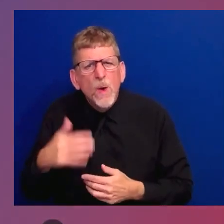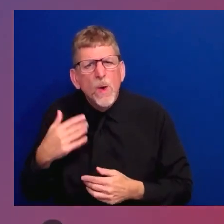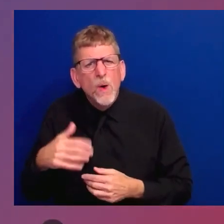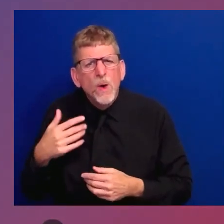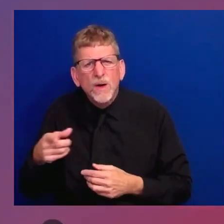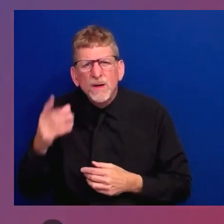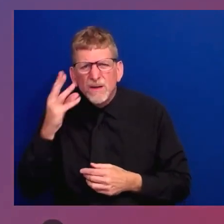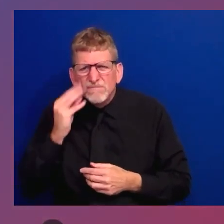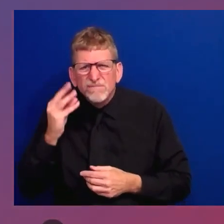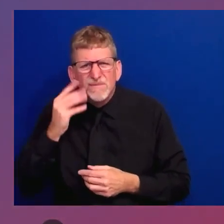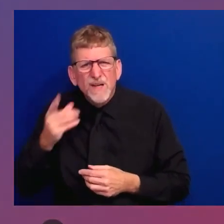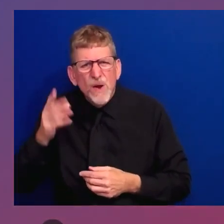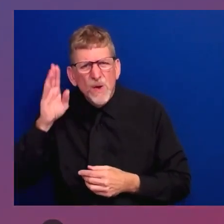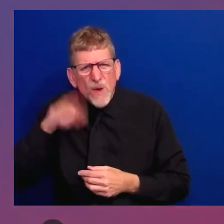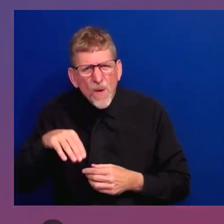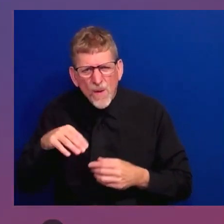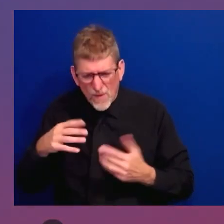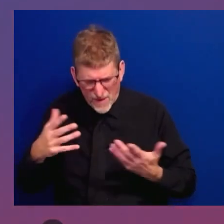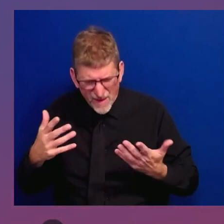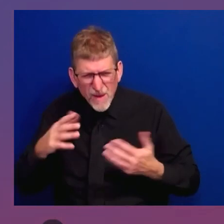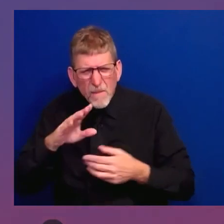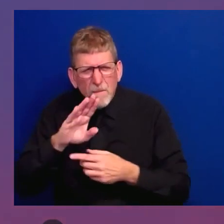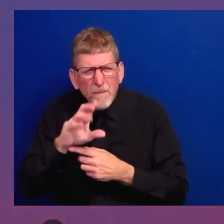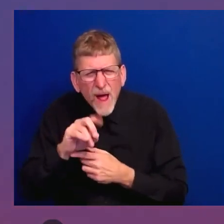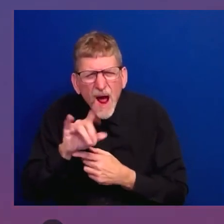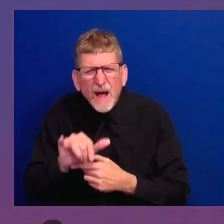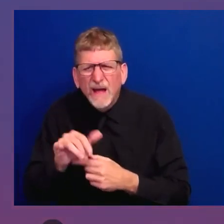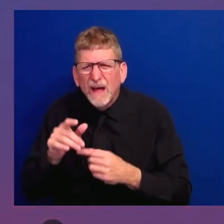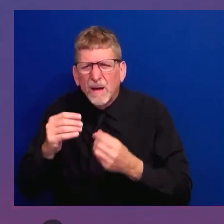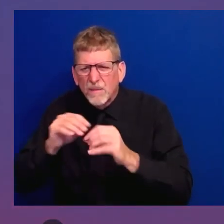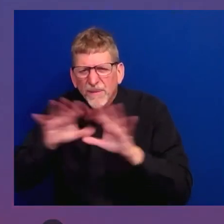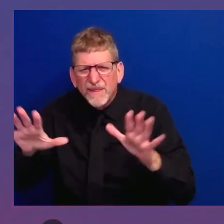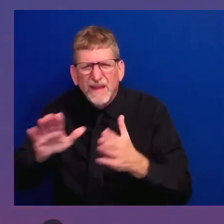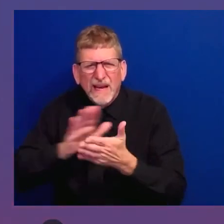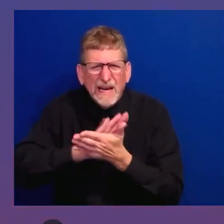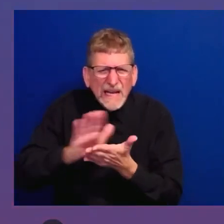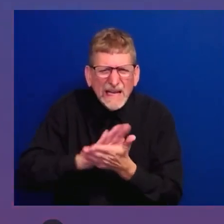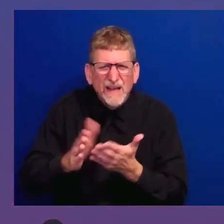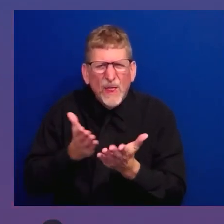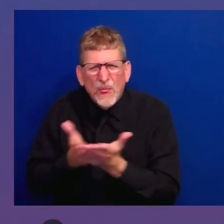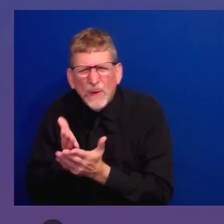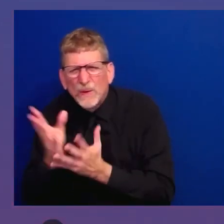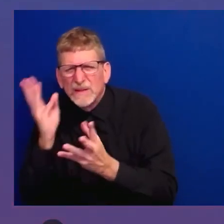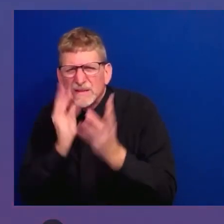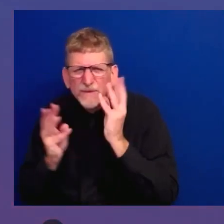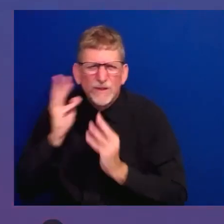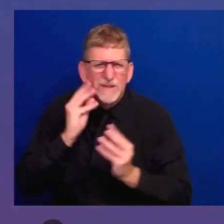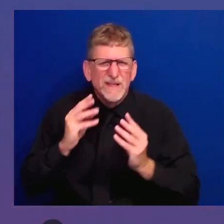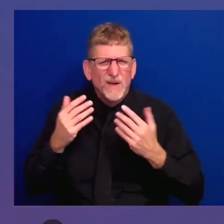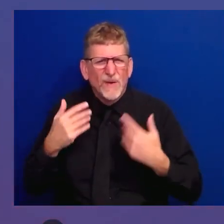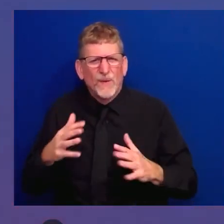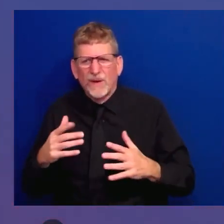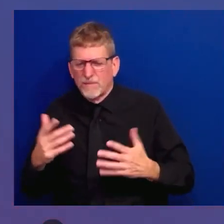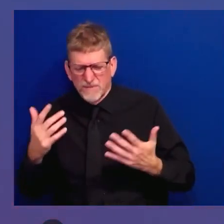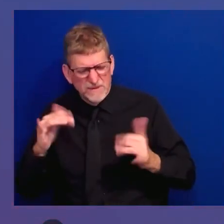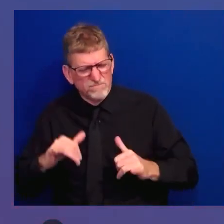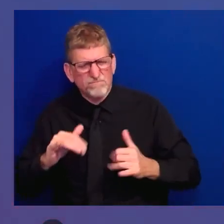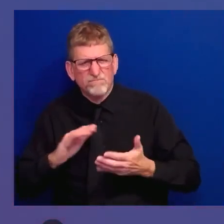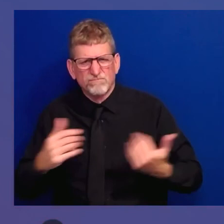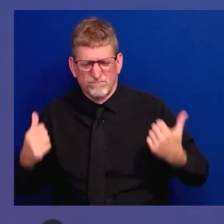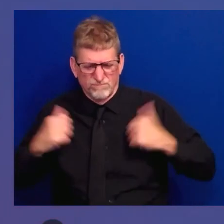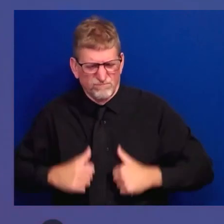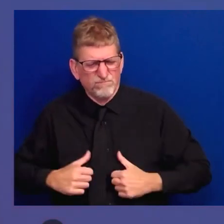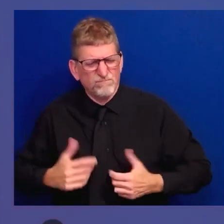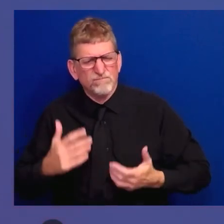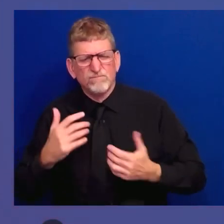and they'd have to saddle up and go back out again. An enormous generation, an incredible generation. I was telling the guys